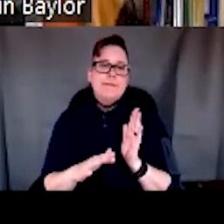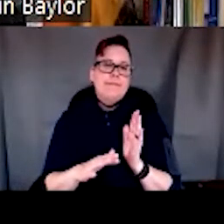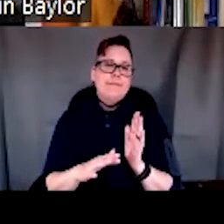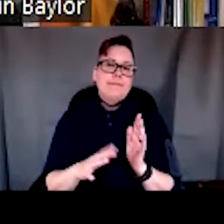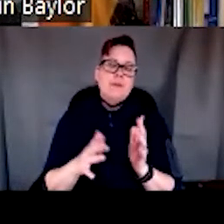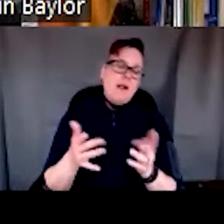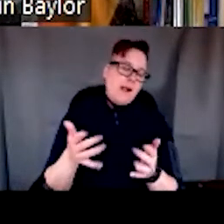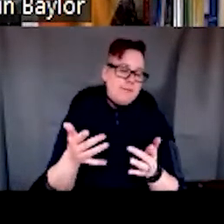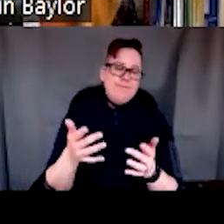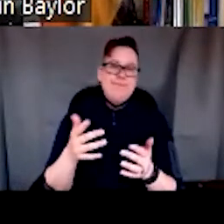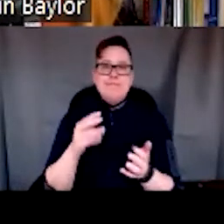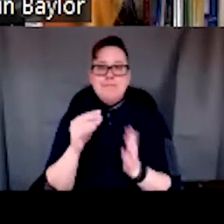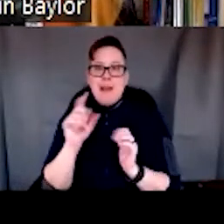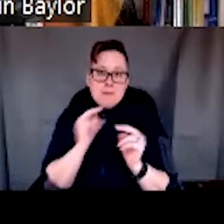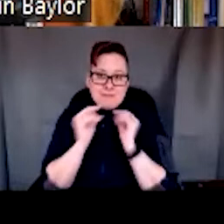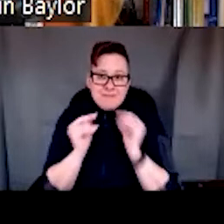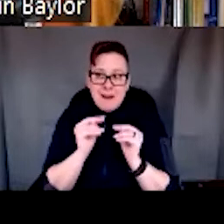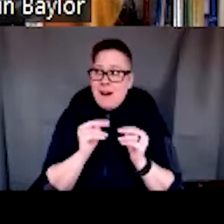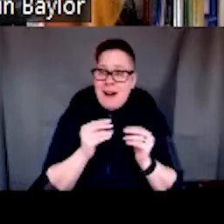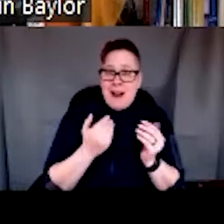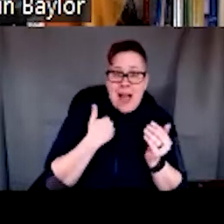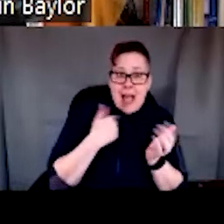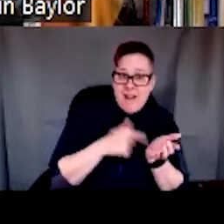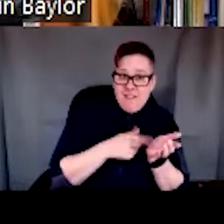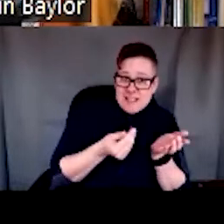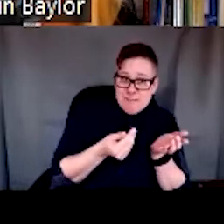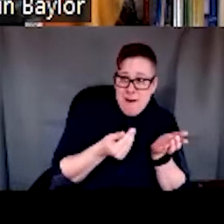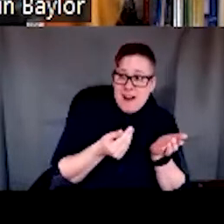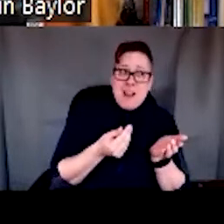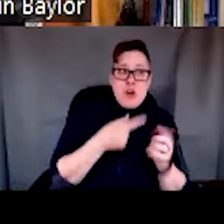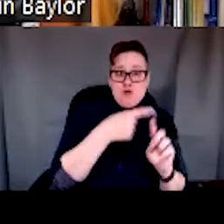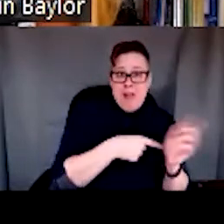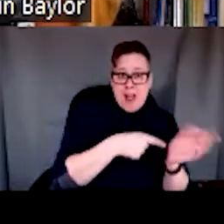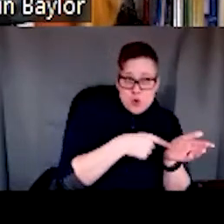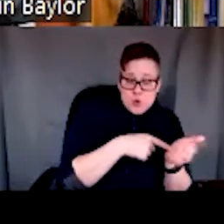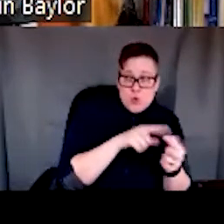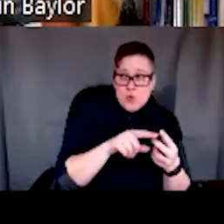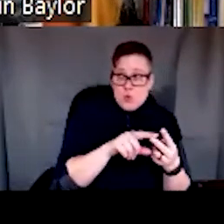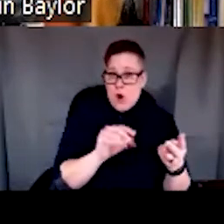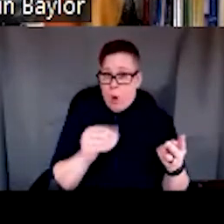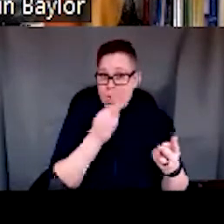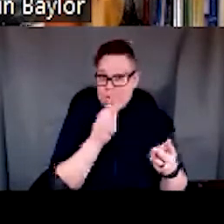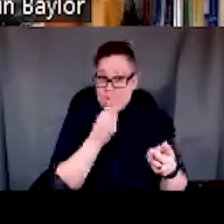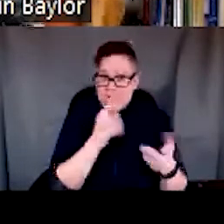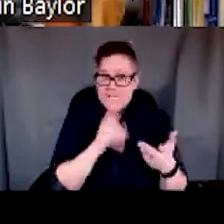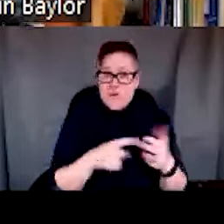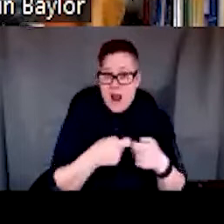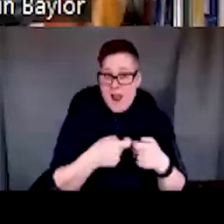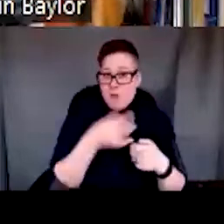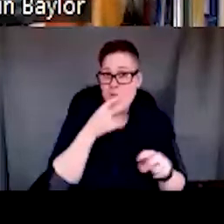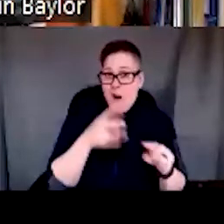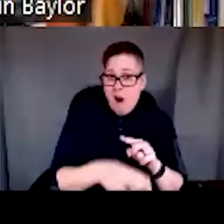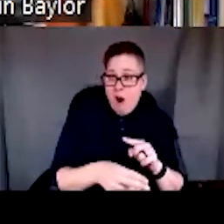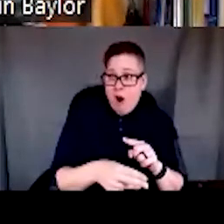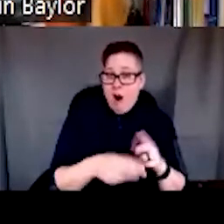you know, sort of negotiate. We only have this much money. Our rent is due. We have no food. The utilities are about to be shut off. What do